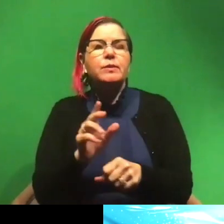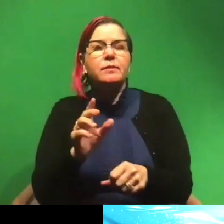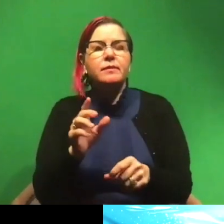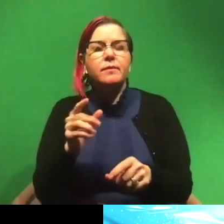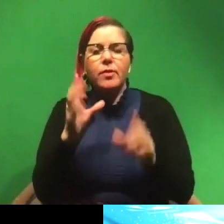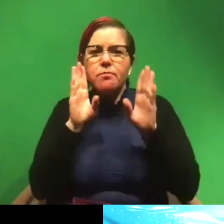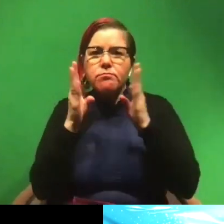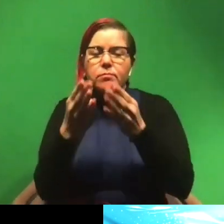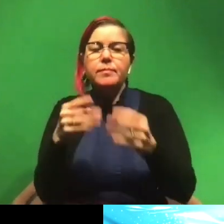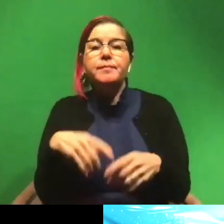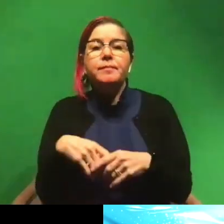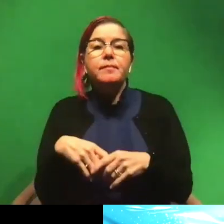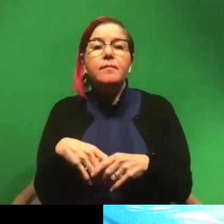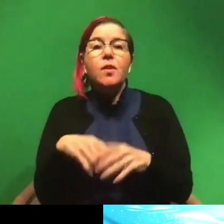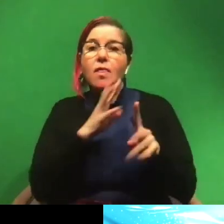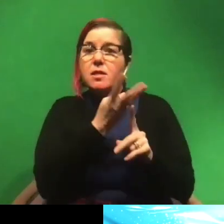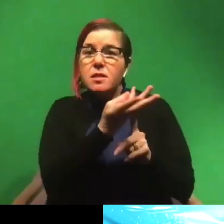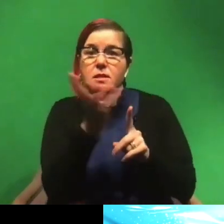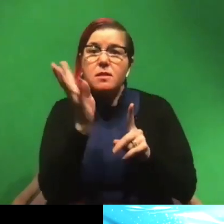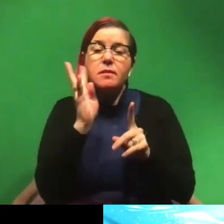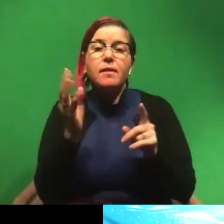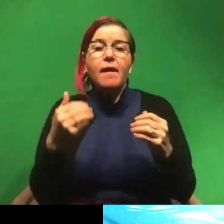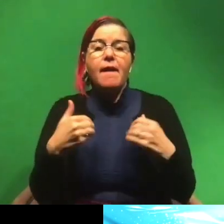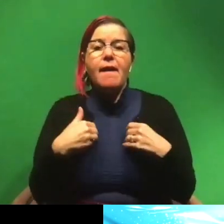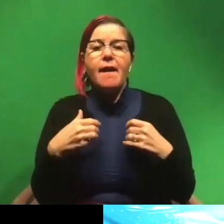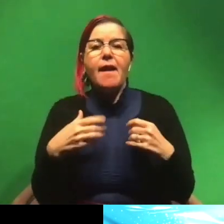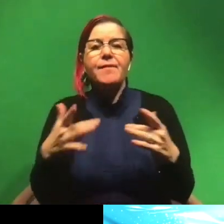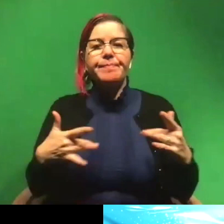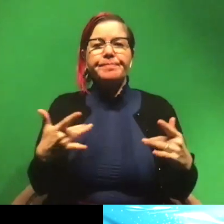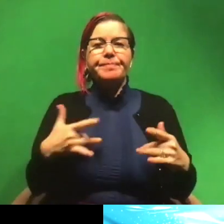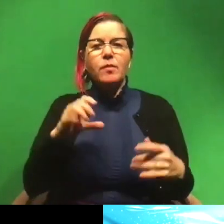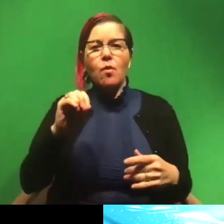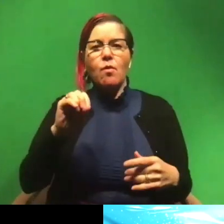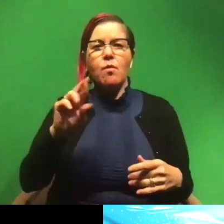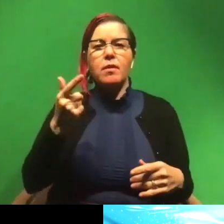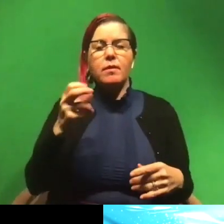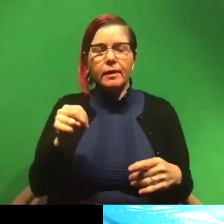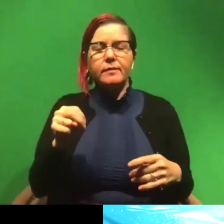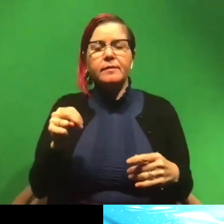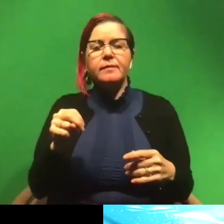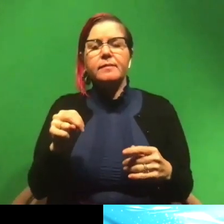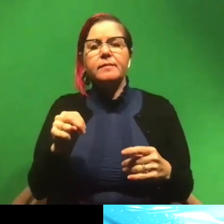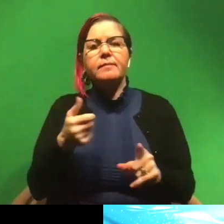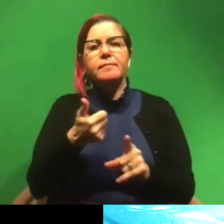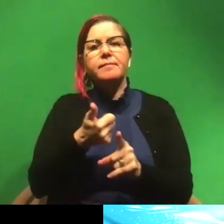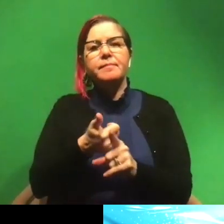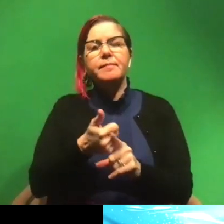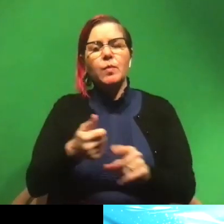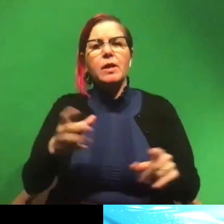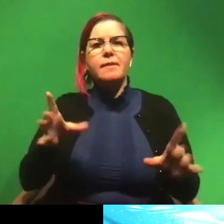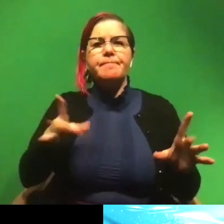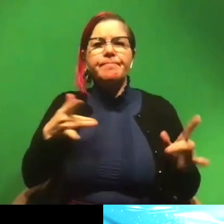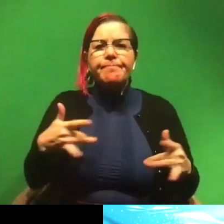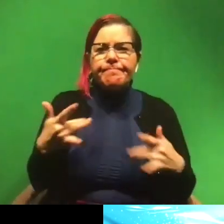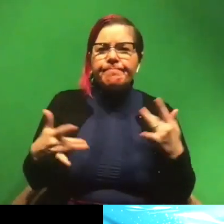So along the saw, they have these sensory organs that allow them to sense things that are